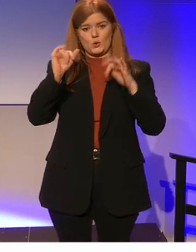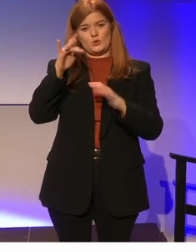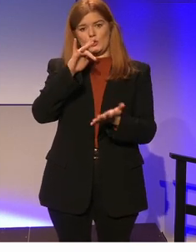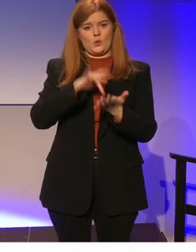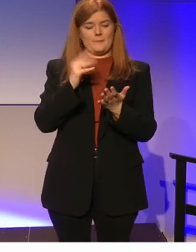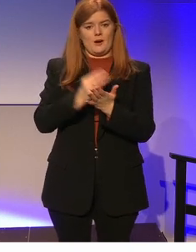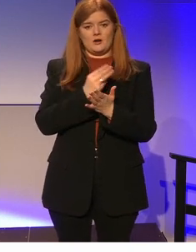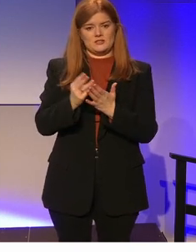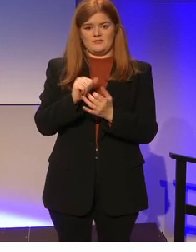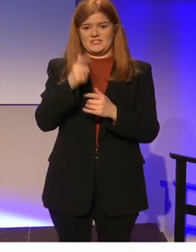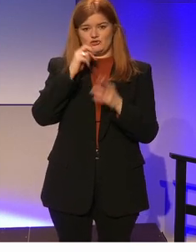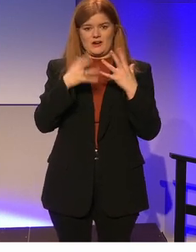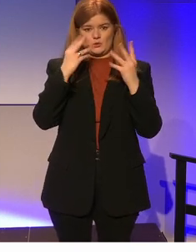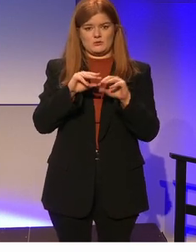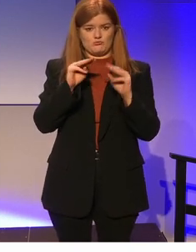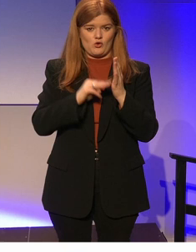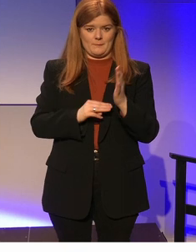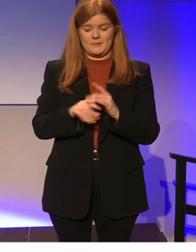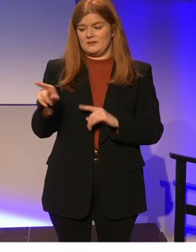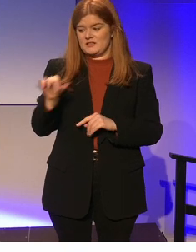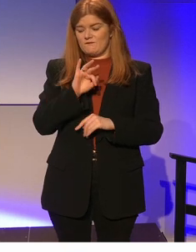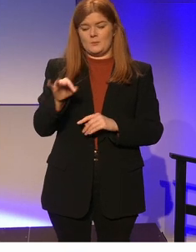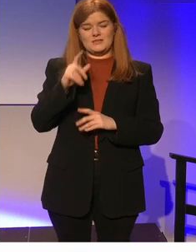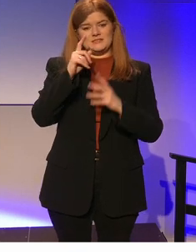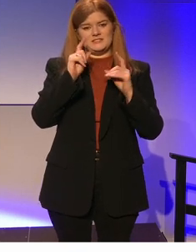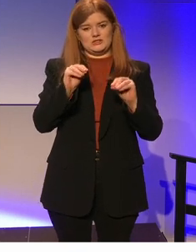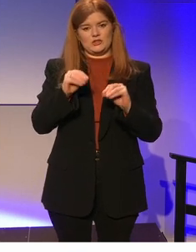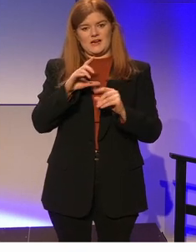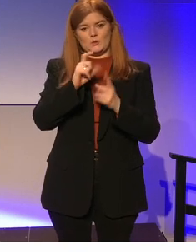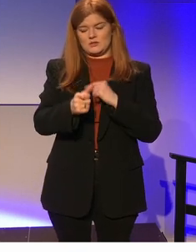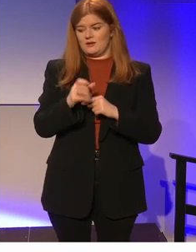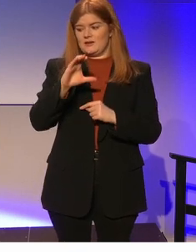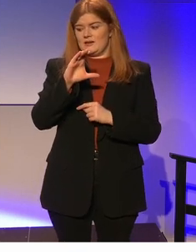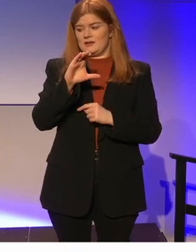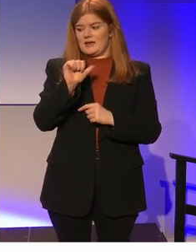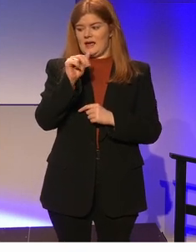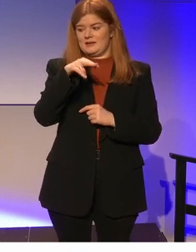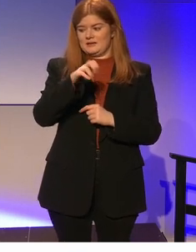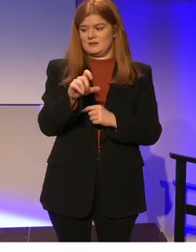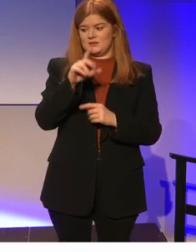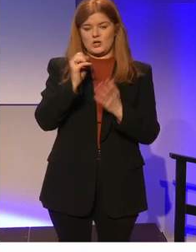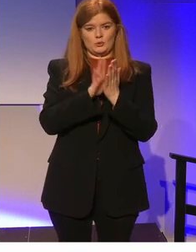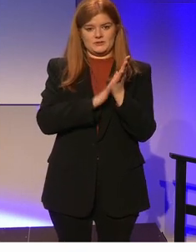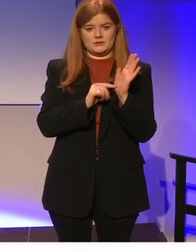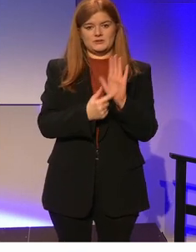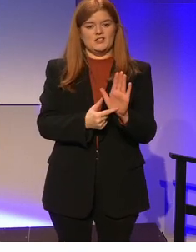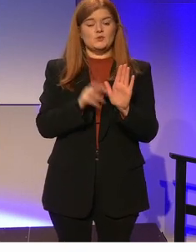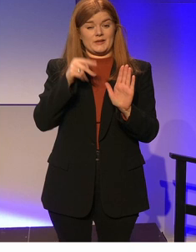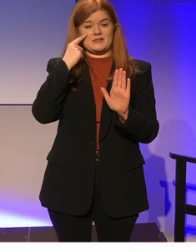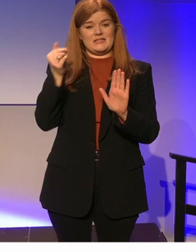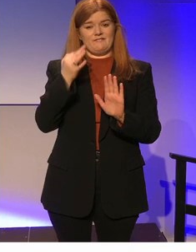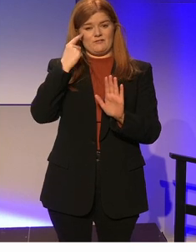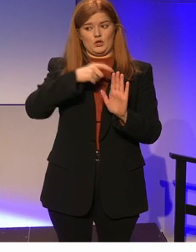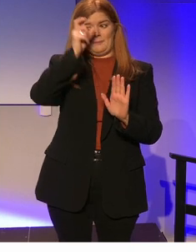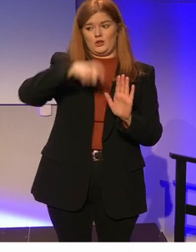core elements of initial teacher education program. So this is from the Teaching Council's CAIM document. And we can see that as we look at